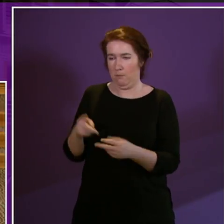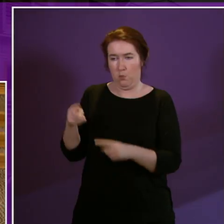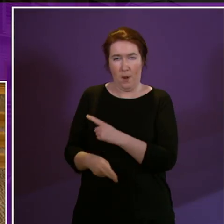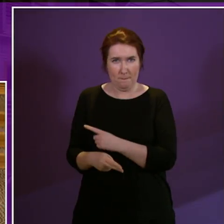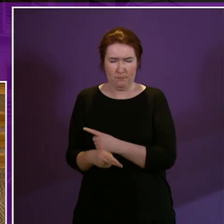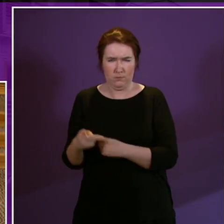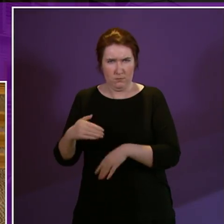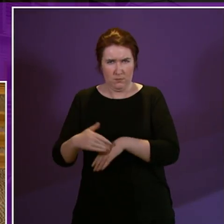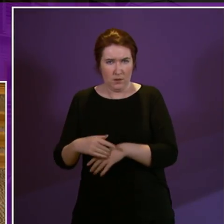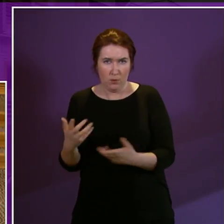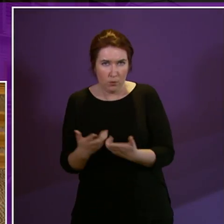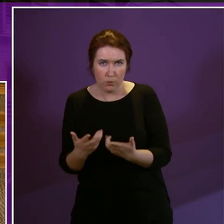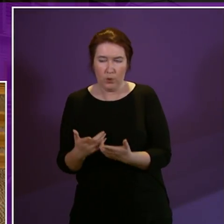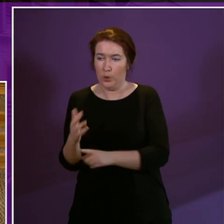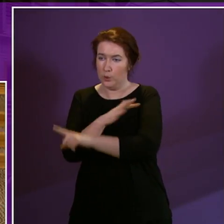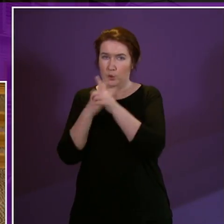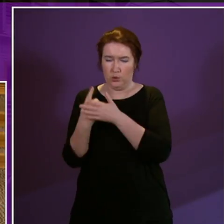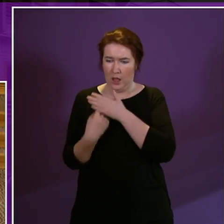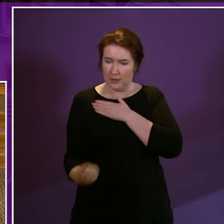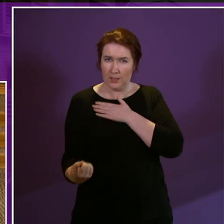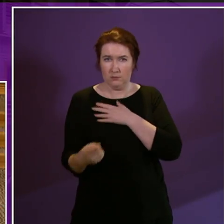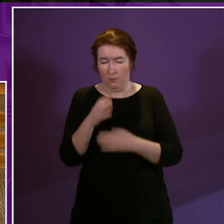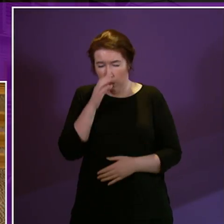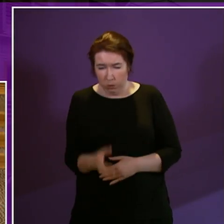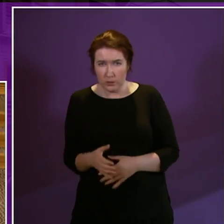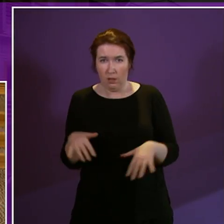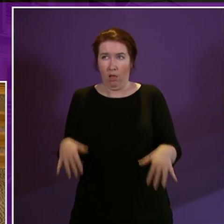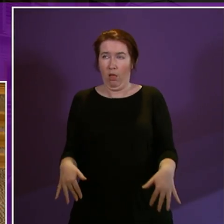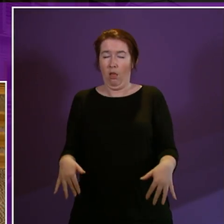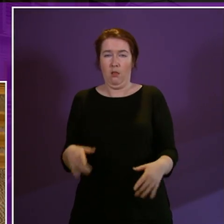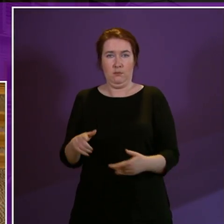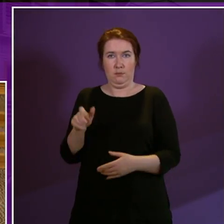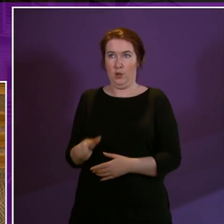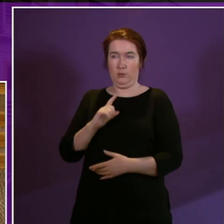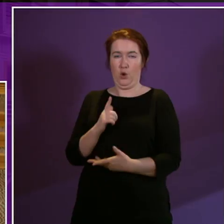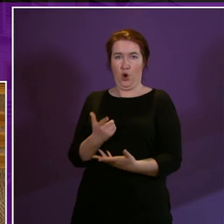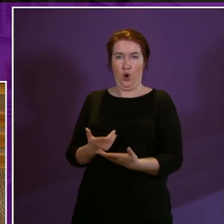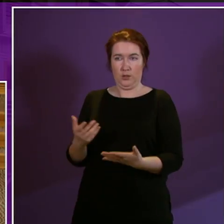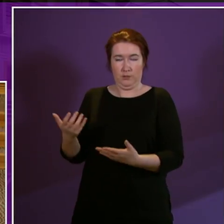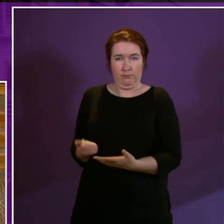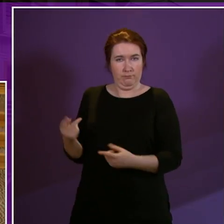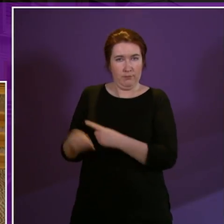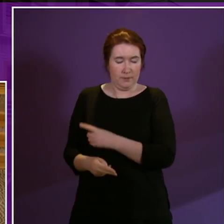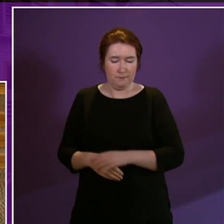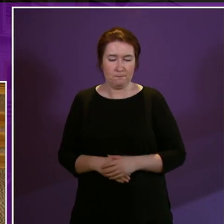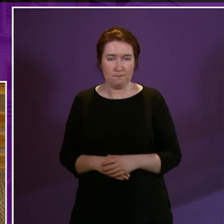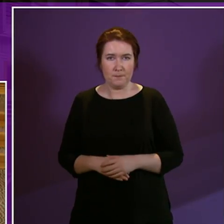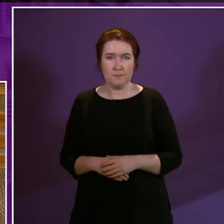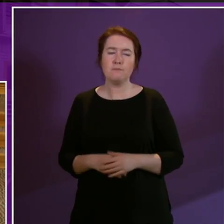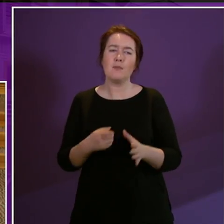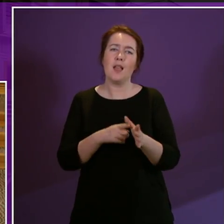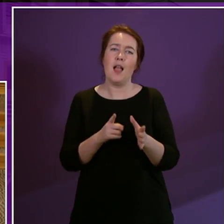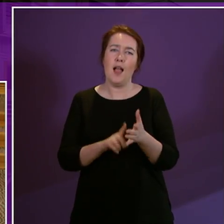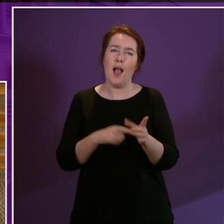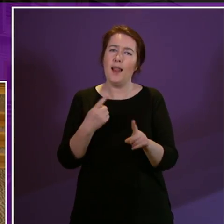the degree of social isolation and loneliness that can then be imposed on individuals From Alec Rowley